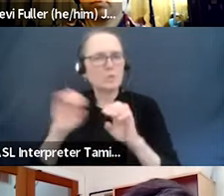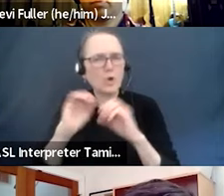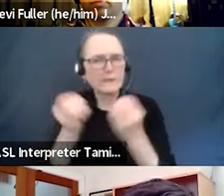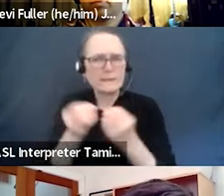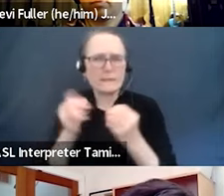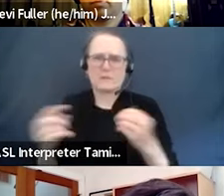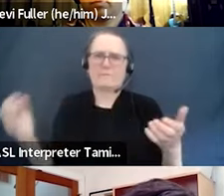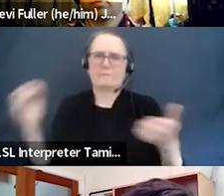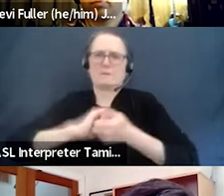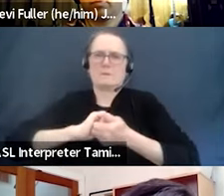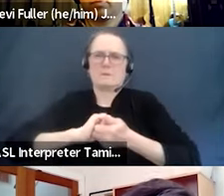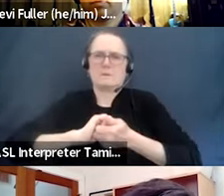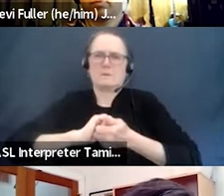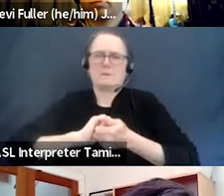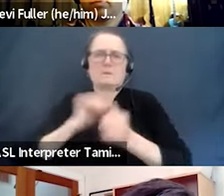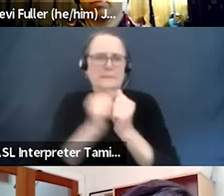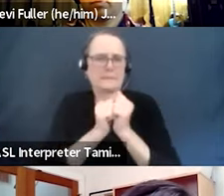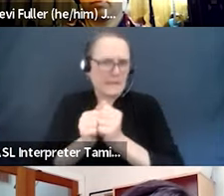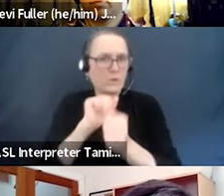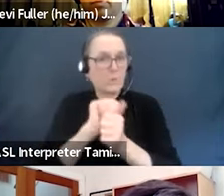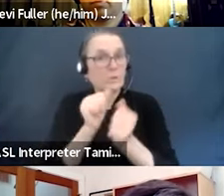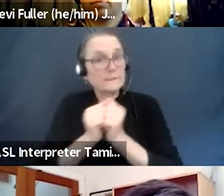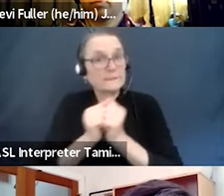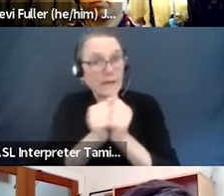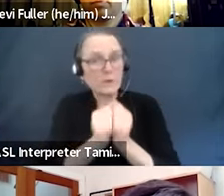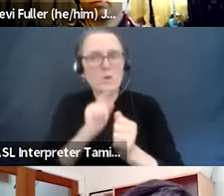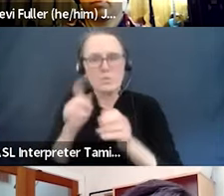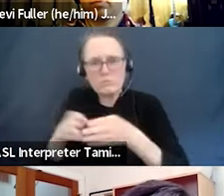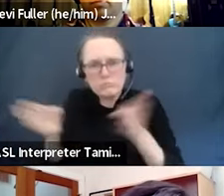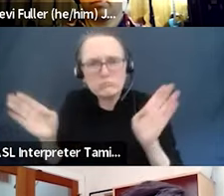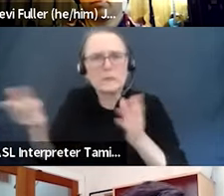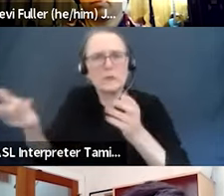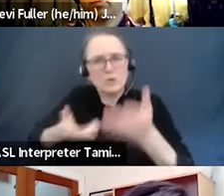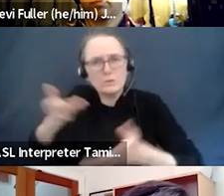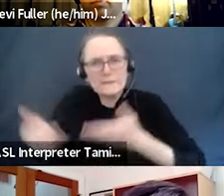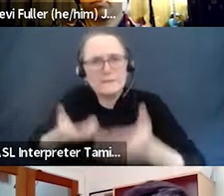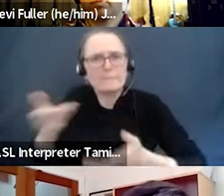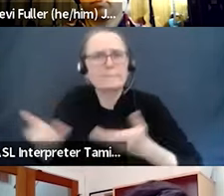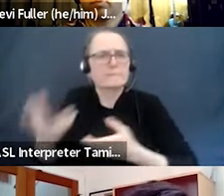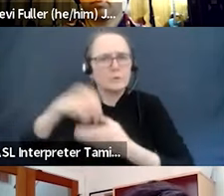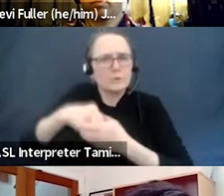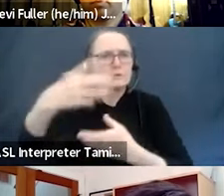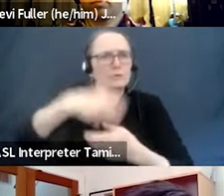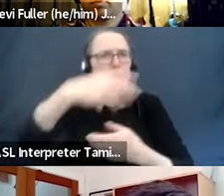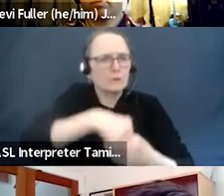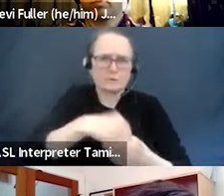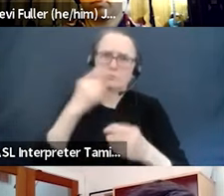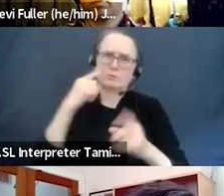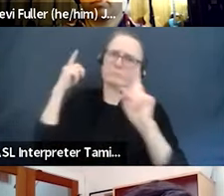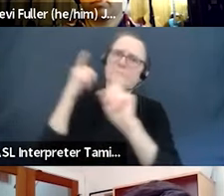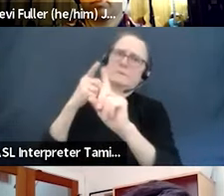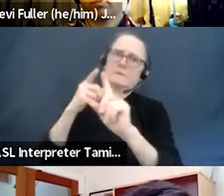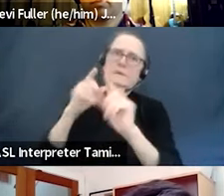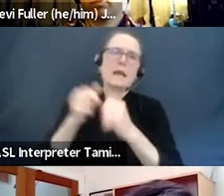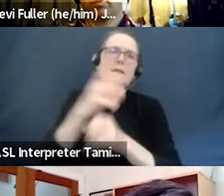inclusively equitably together on really getting higher public funding at all levels.